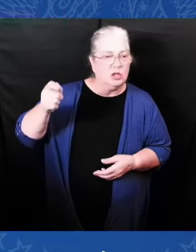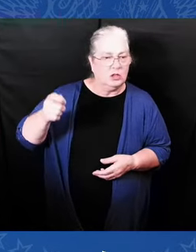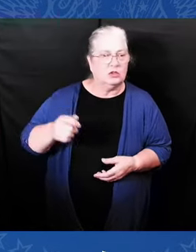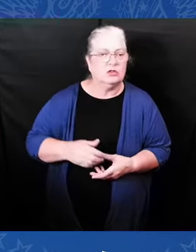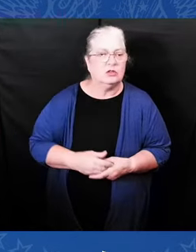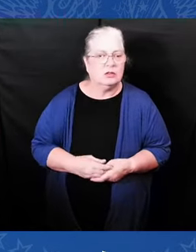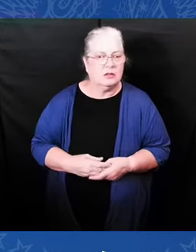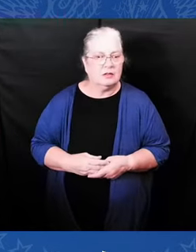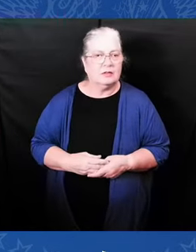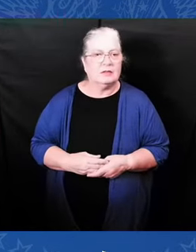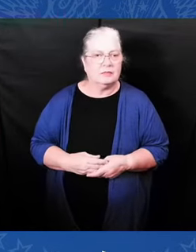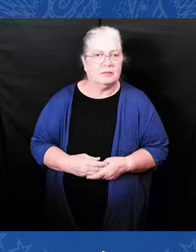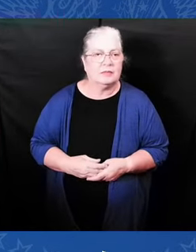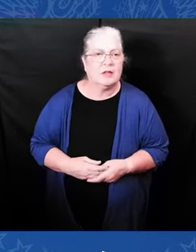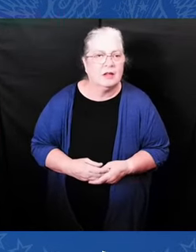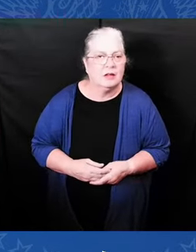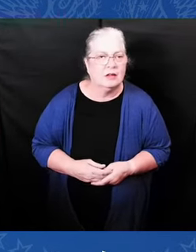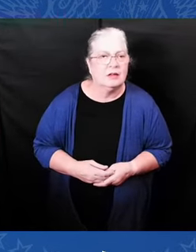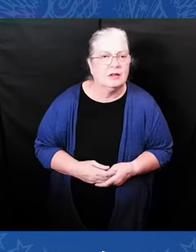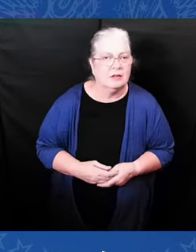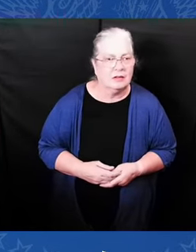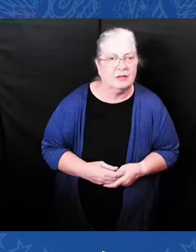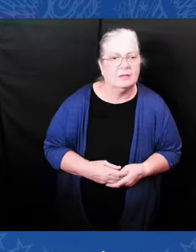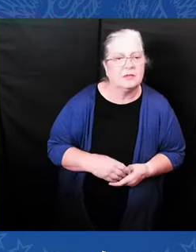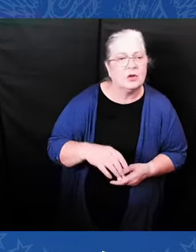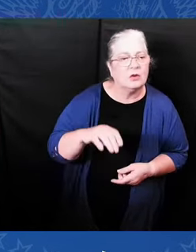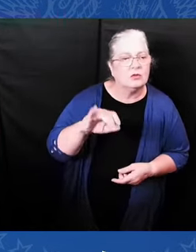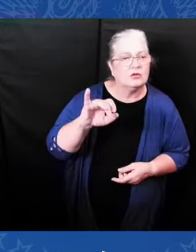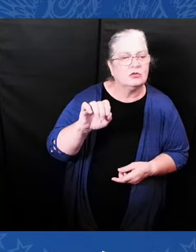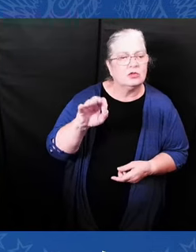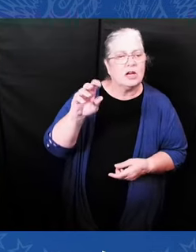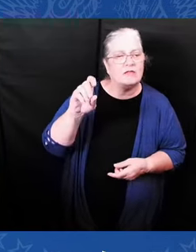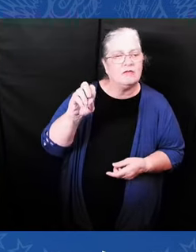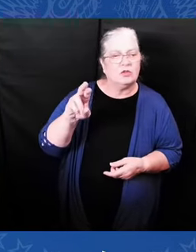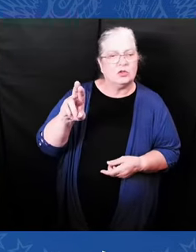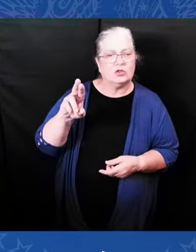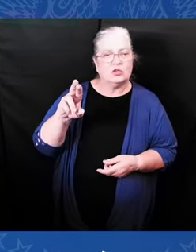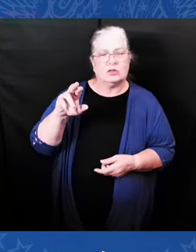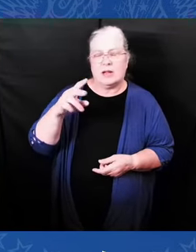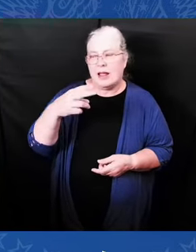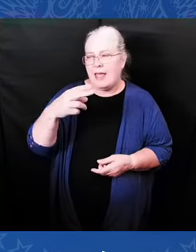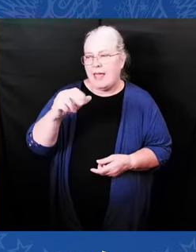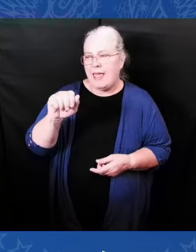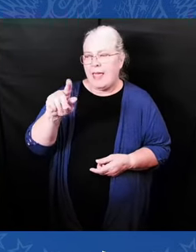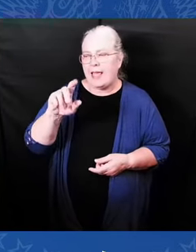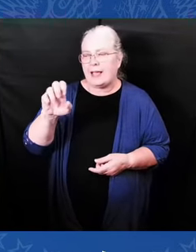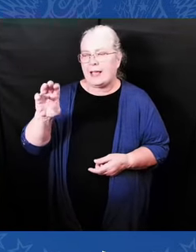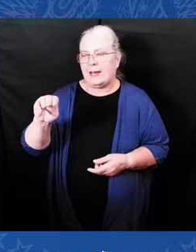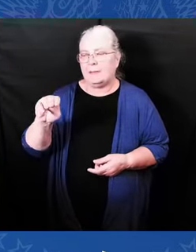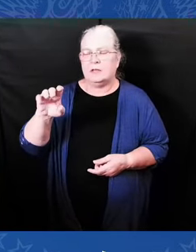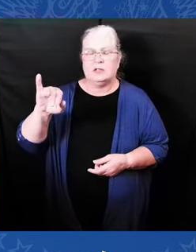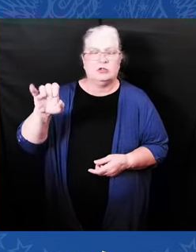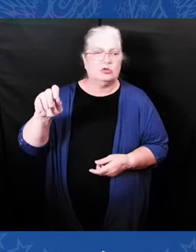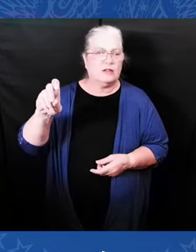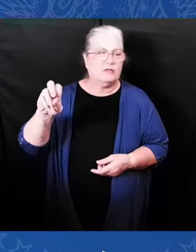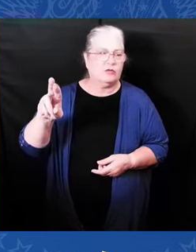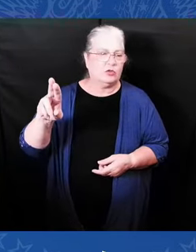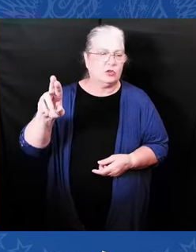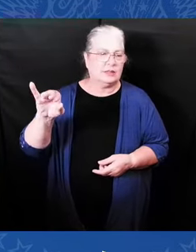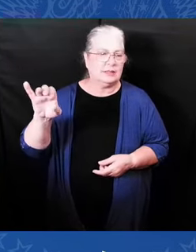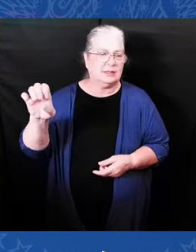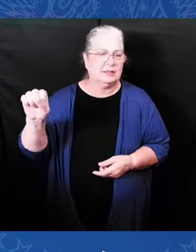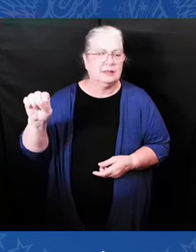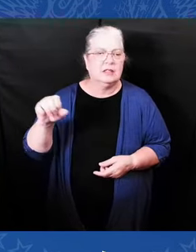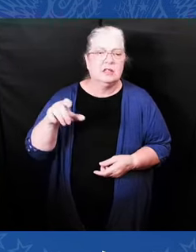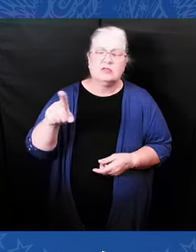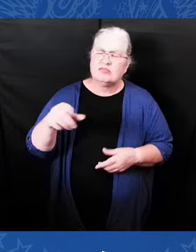courage. Courage. Courage. And Karen Bass, a visionary mayor, and does whatever she says she's going to do.